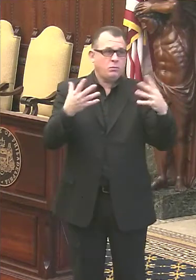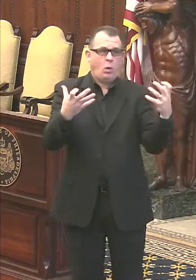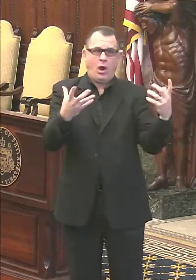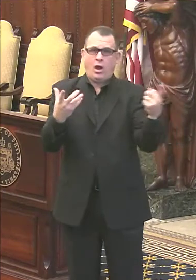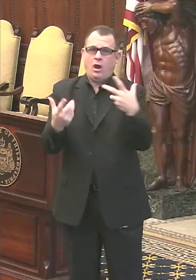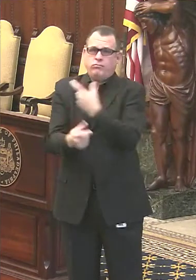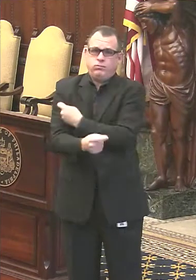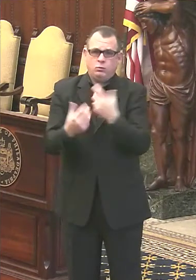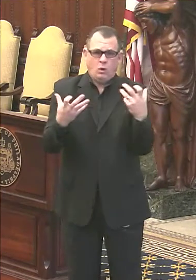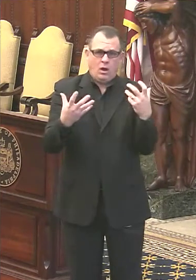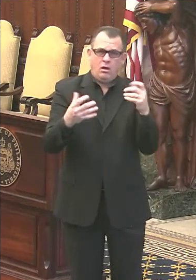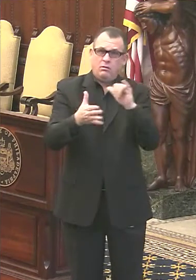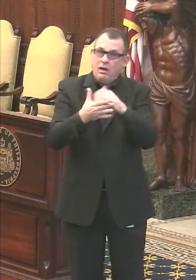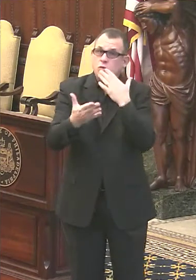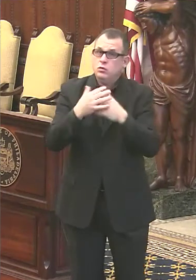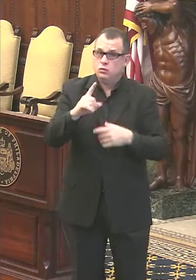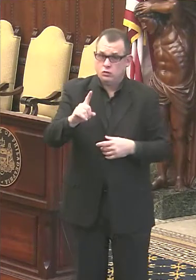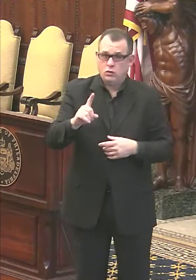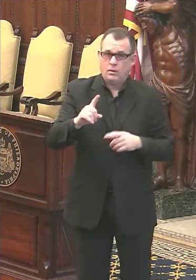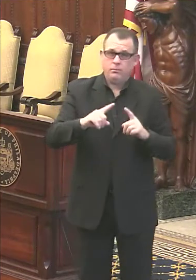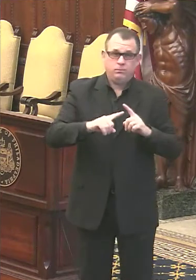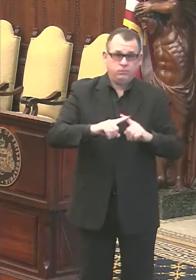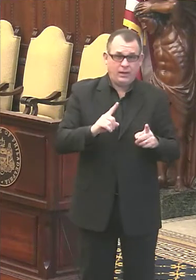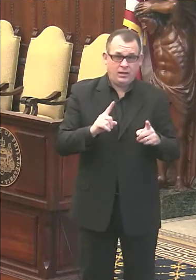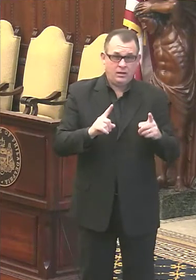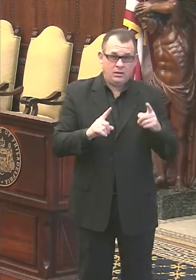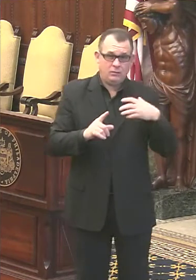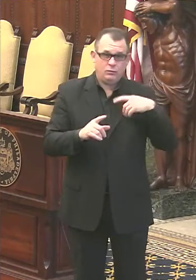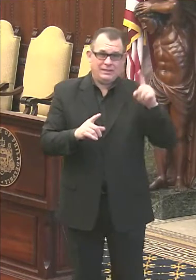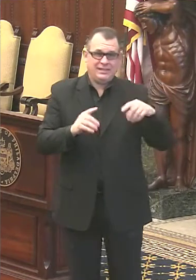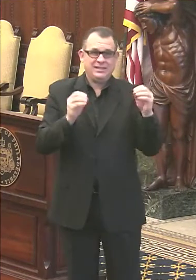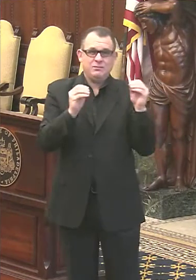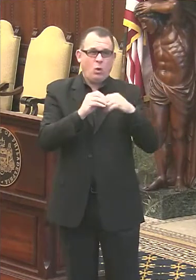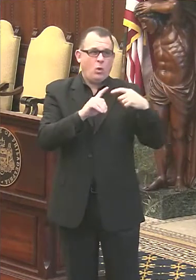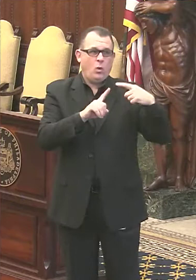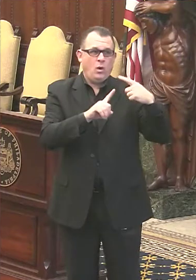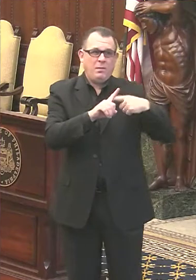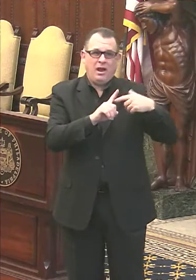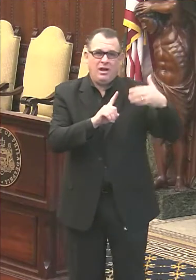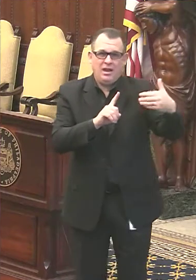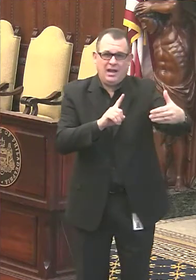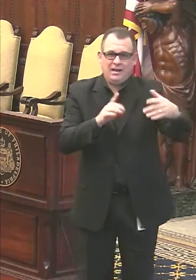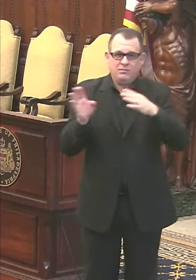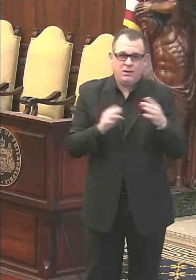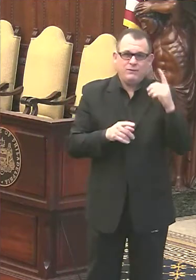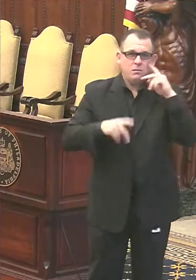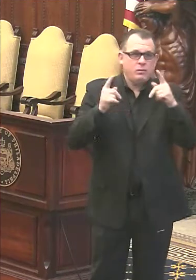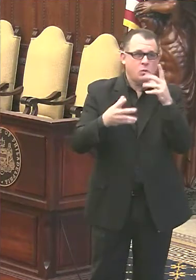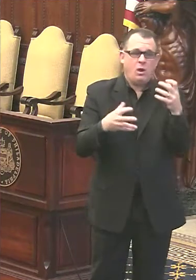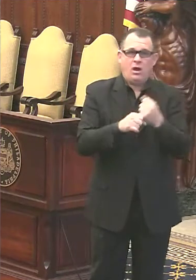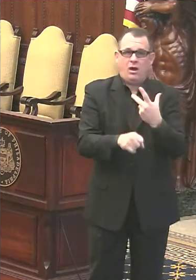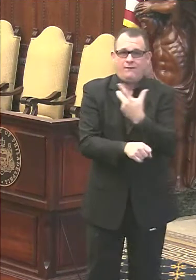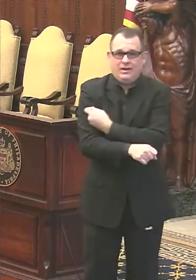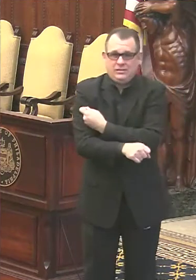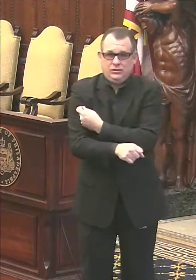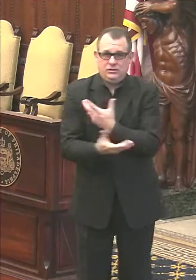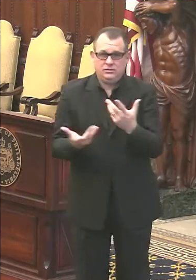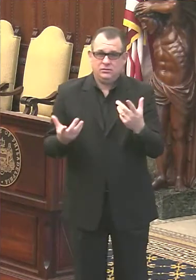But it's simply going to take months before we have enough to vaccinate everybody right now who wants vaccine. So we do ask for people to be patient.